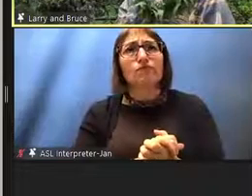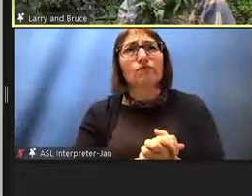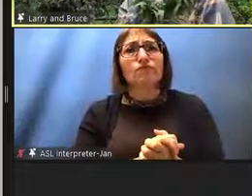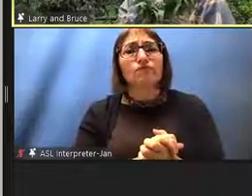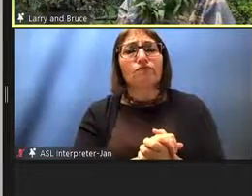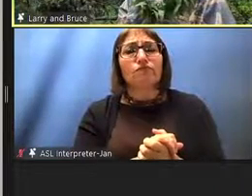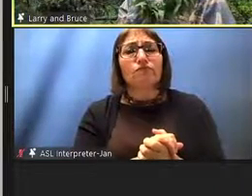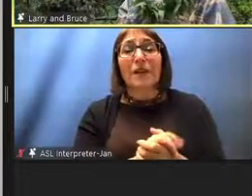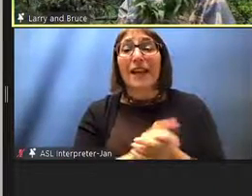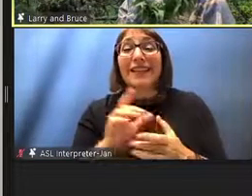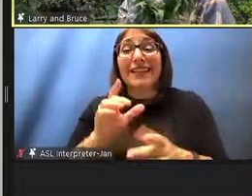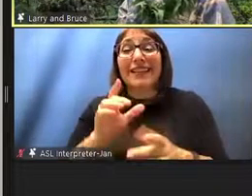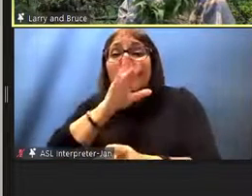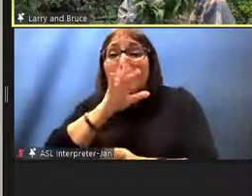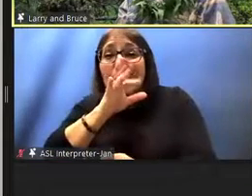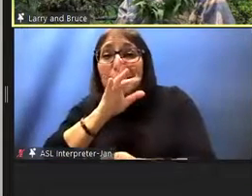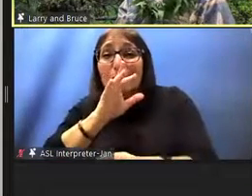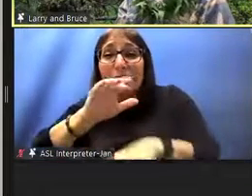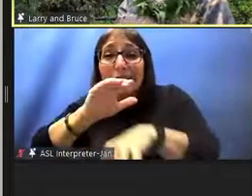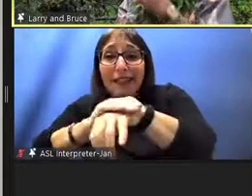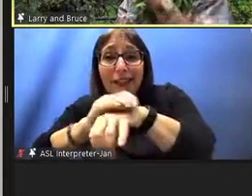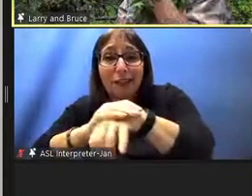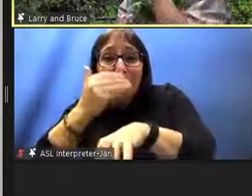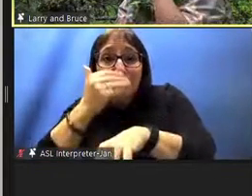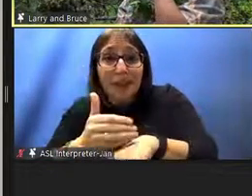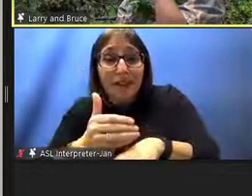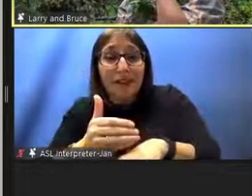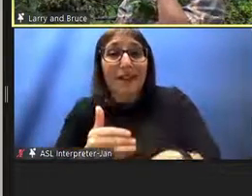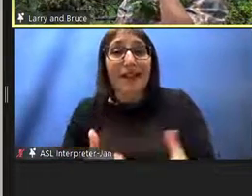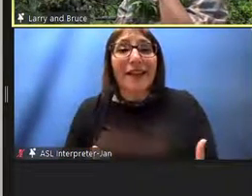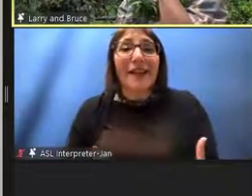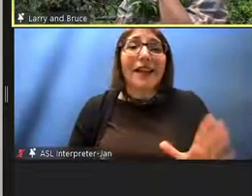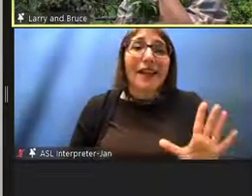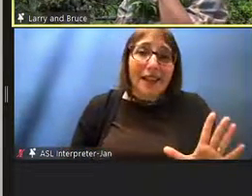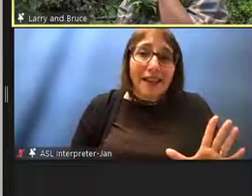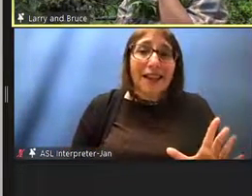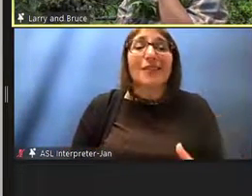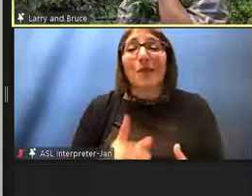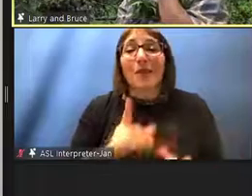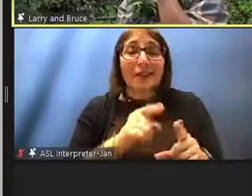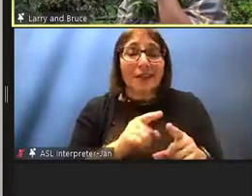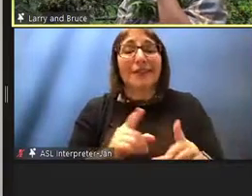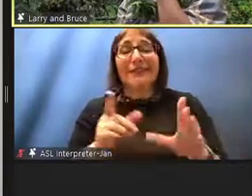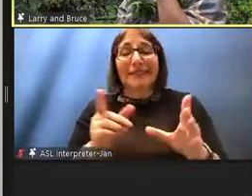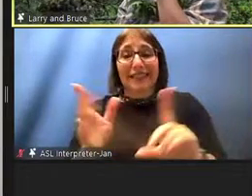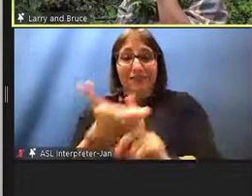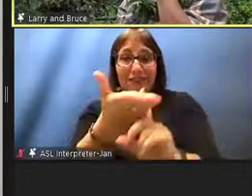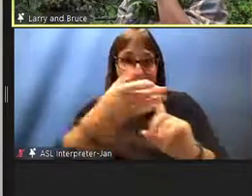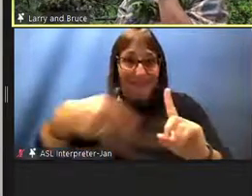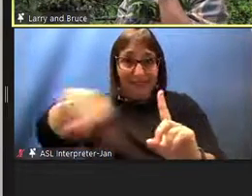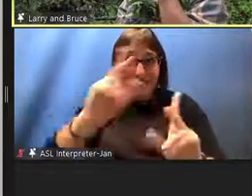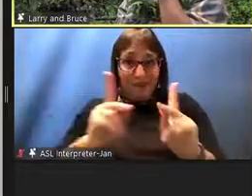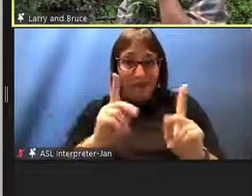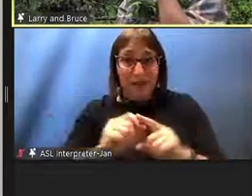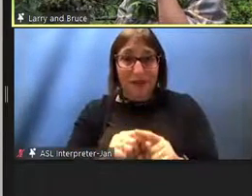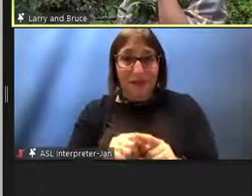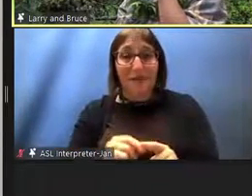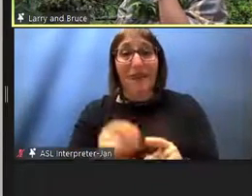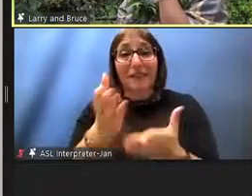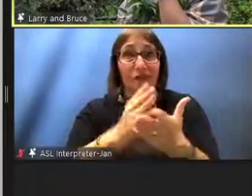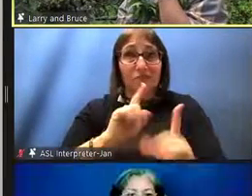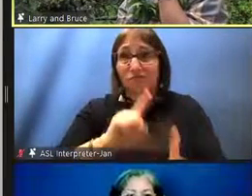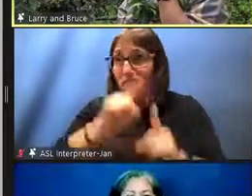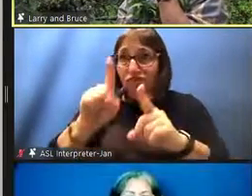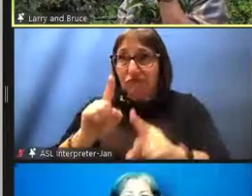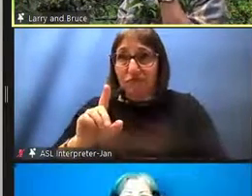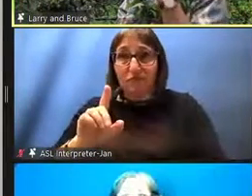English along with the Hawaiian. And so we had to work with that group of people. And some of them came to the Board of Education, so we had to